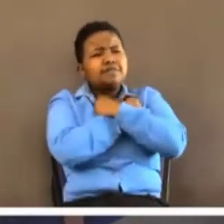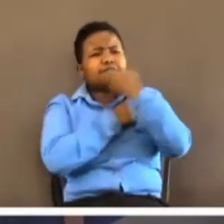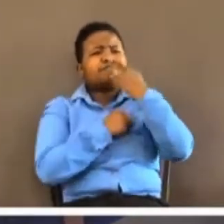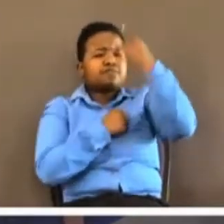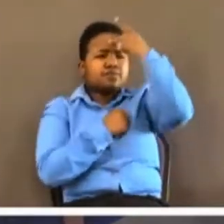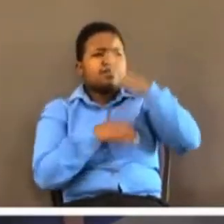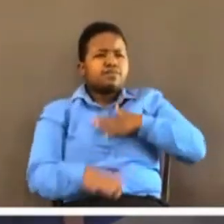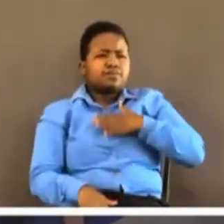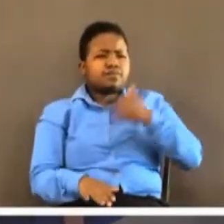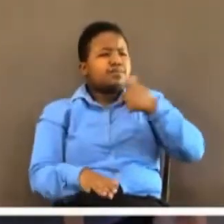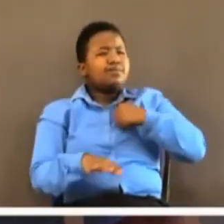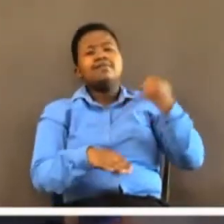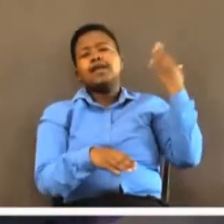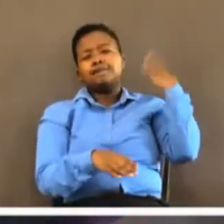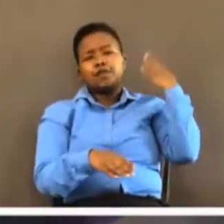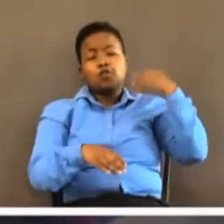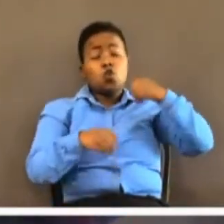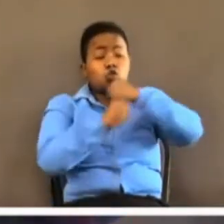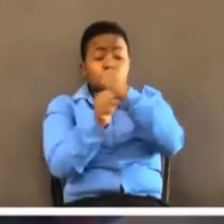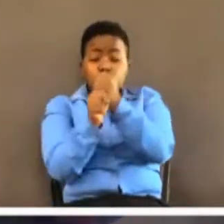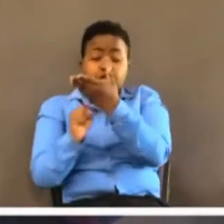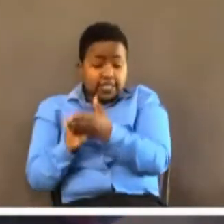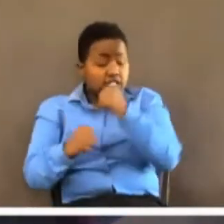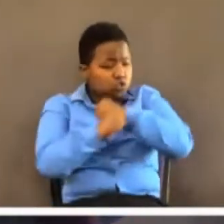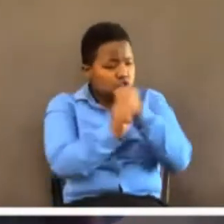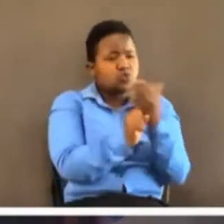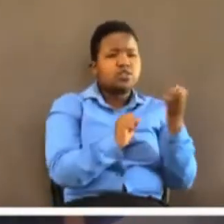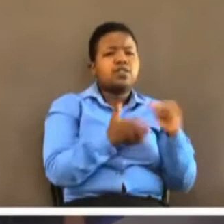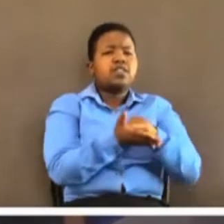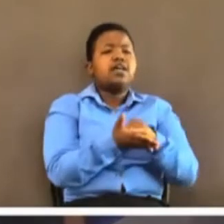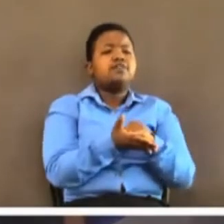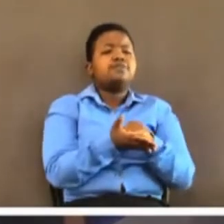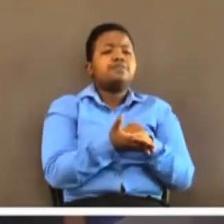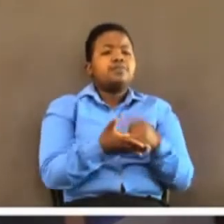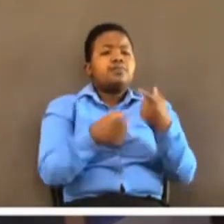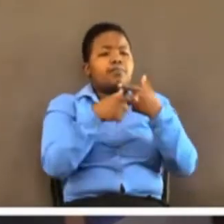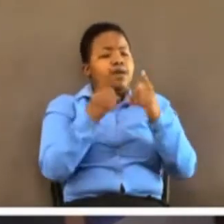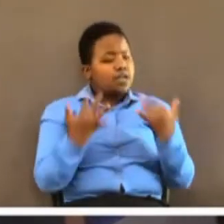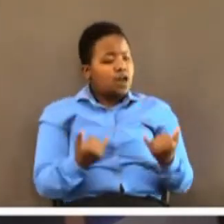this. I used to do that. And the big question is, why are you not doing it now?